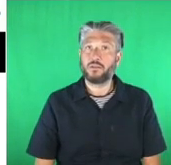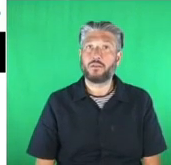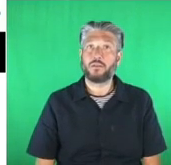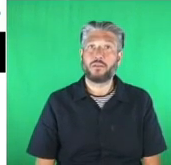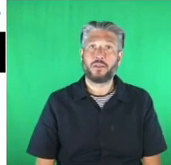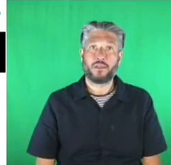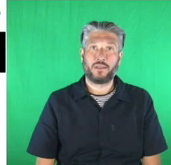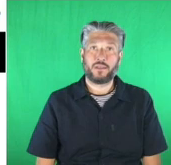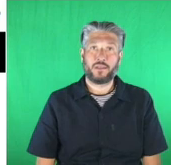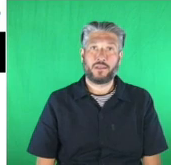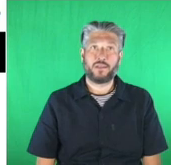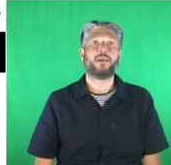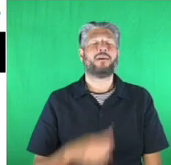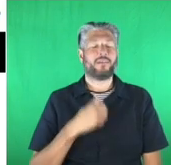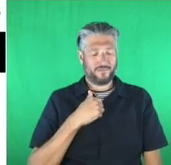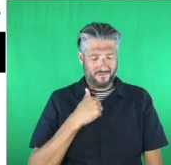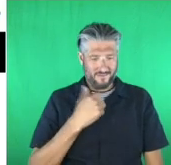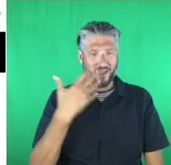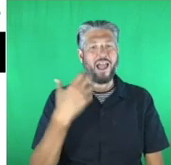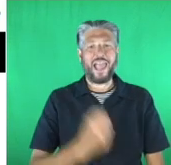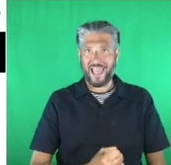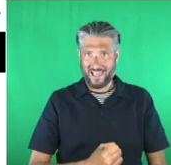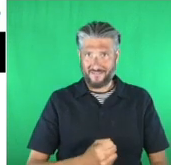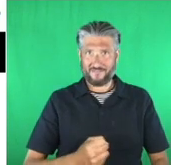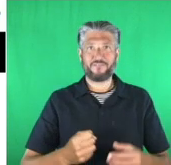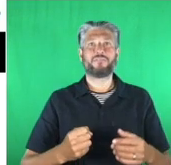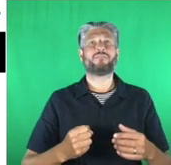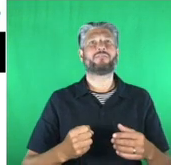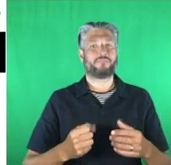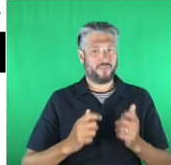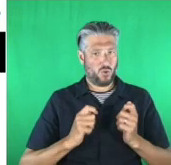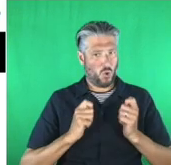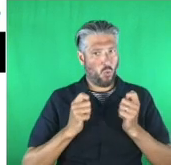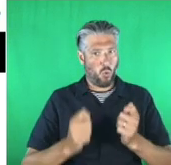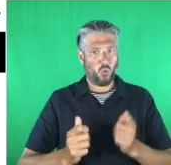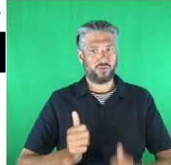I have the award. award. Let me get it here.